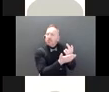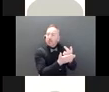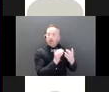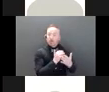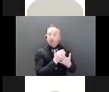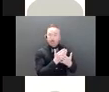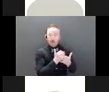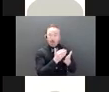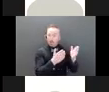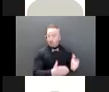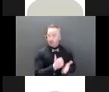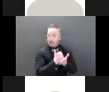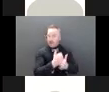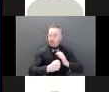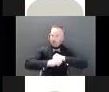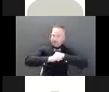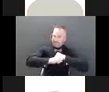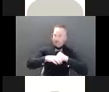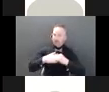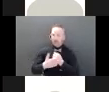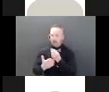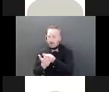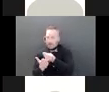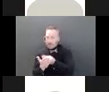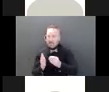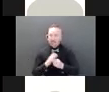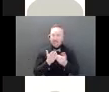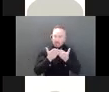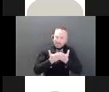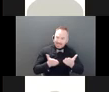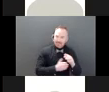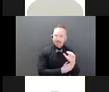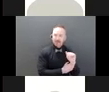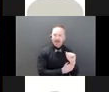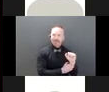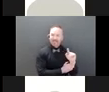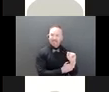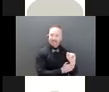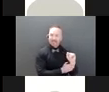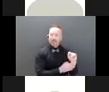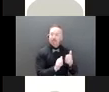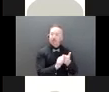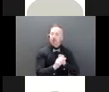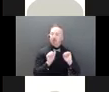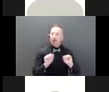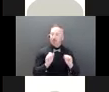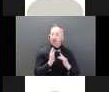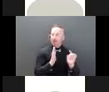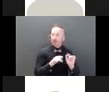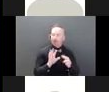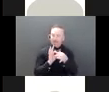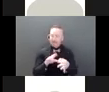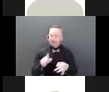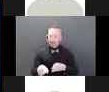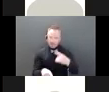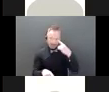interests or assets when responding to circumstances of possible financial exploitation or concerns about your mental capacity. They're